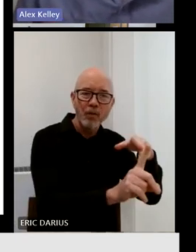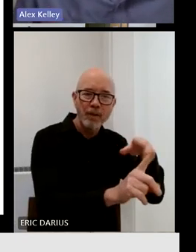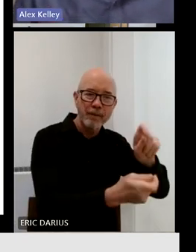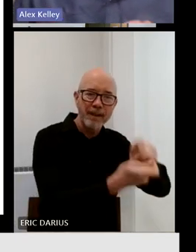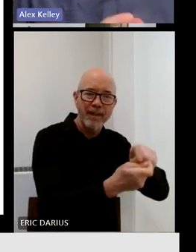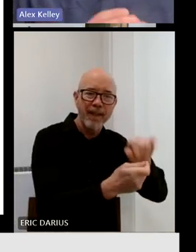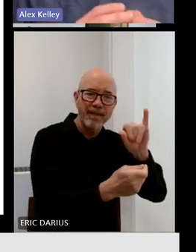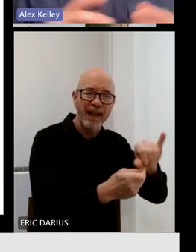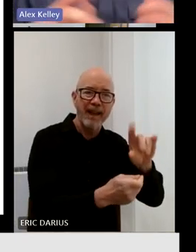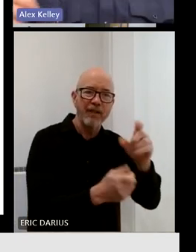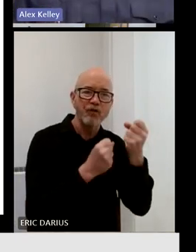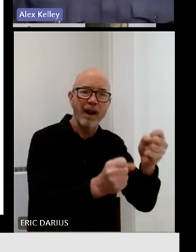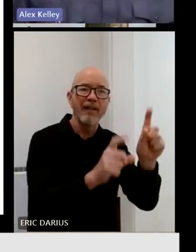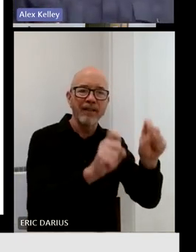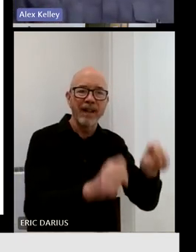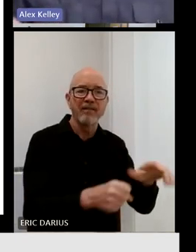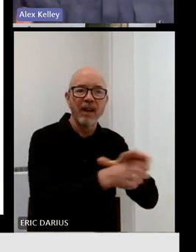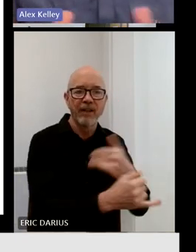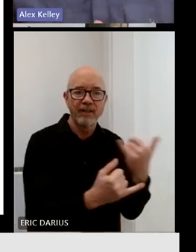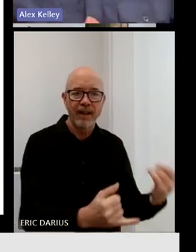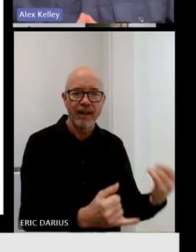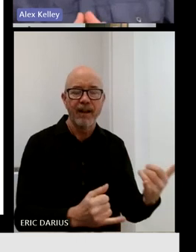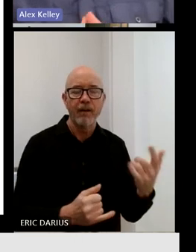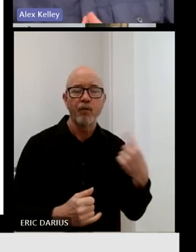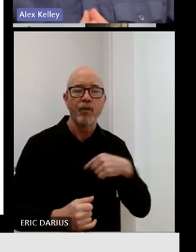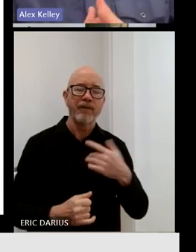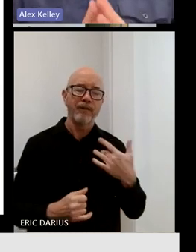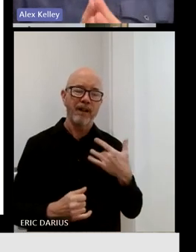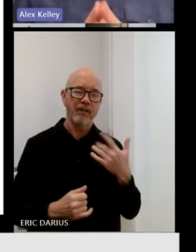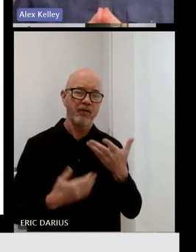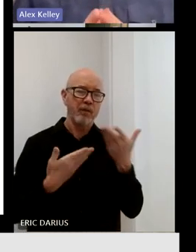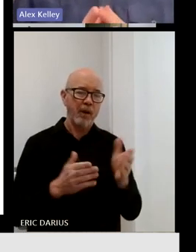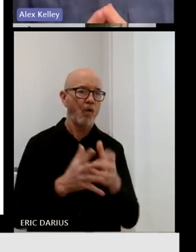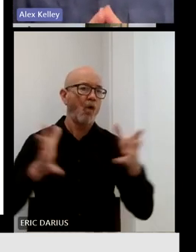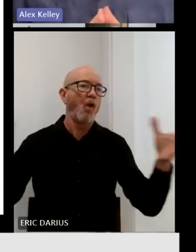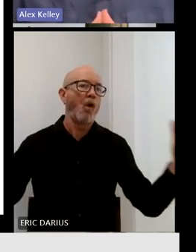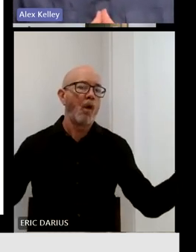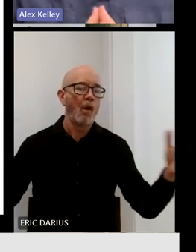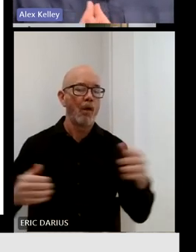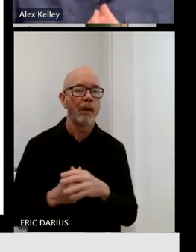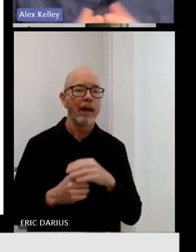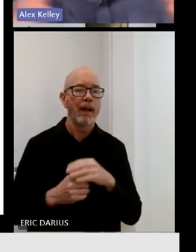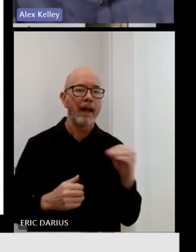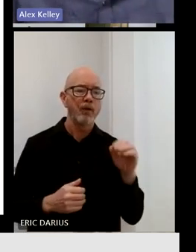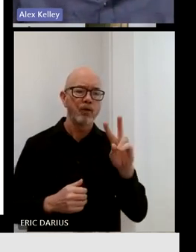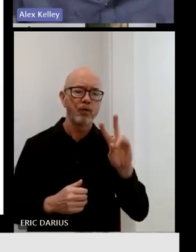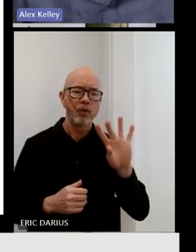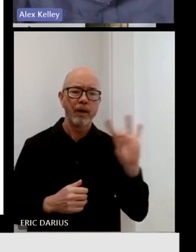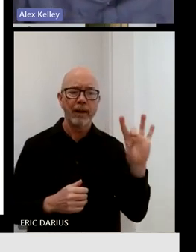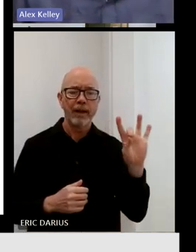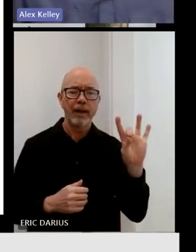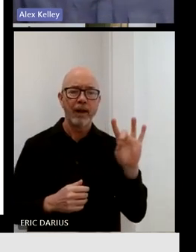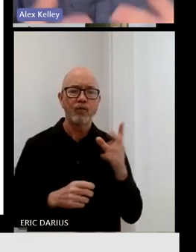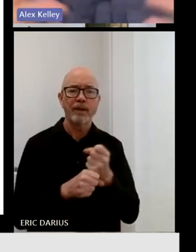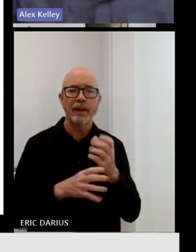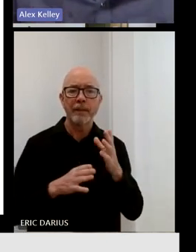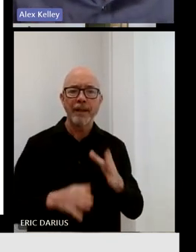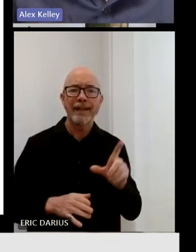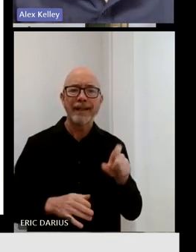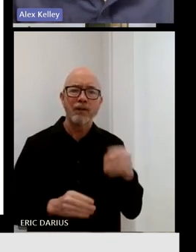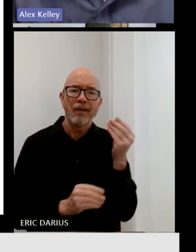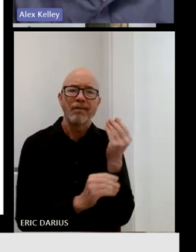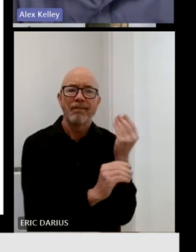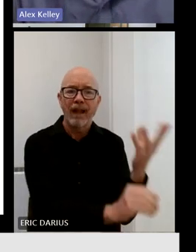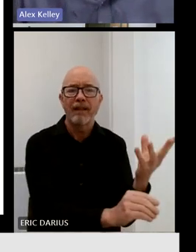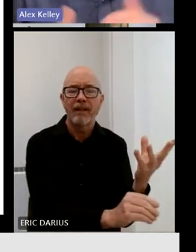is we think the state should request that 248 permit recipients notify the public service department when they complete